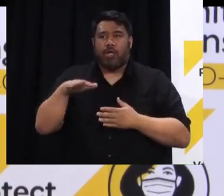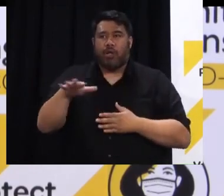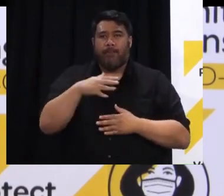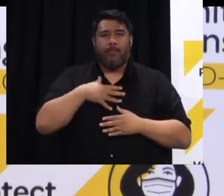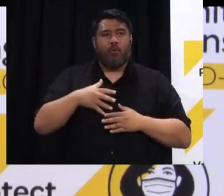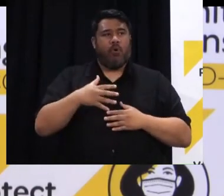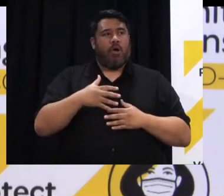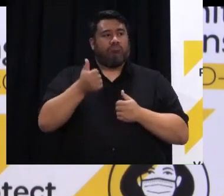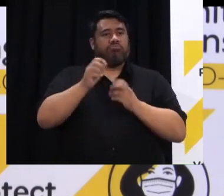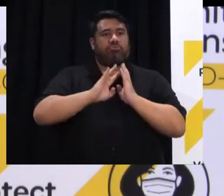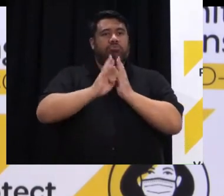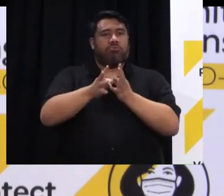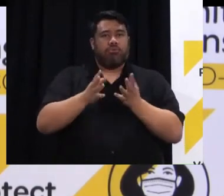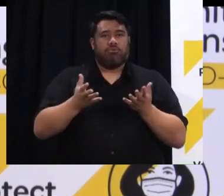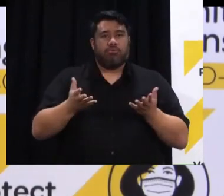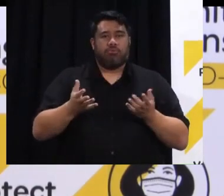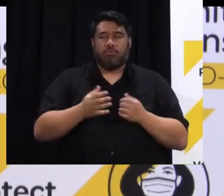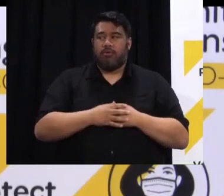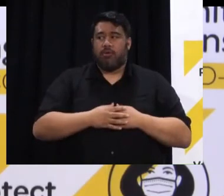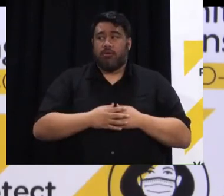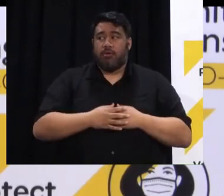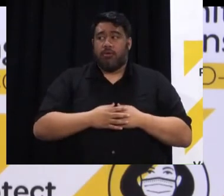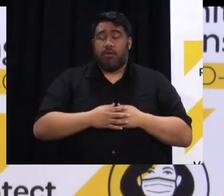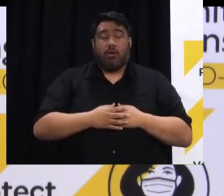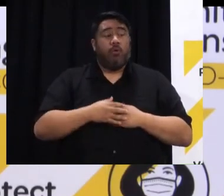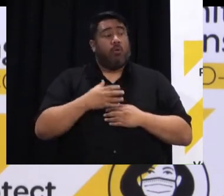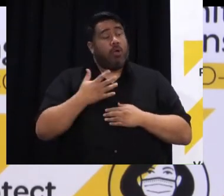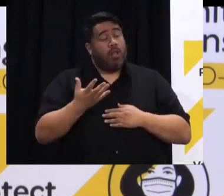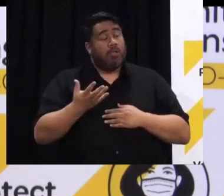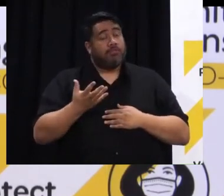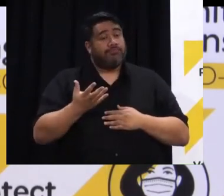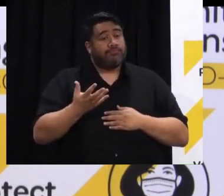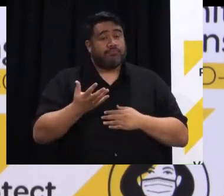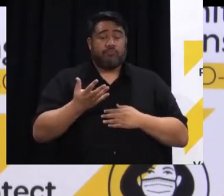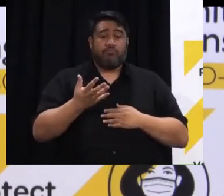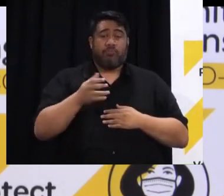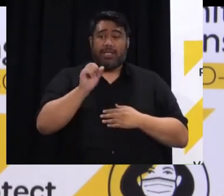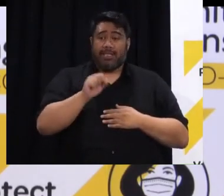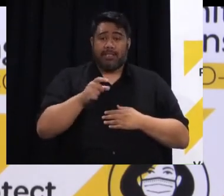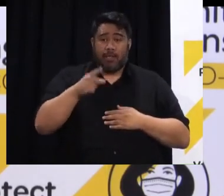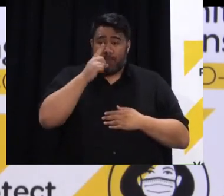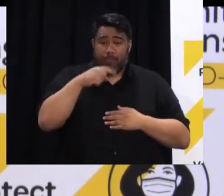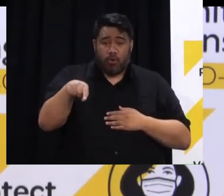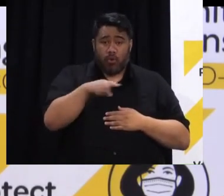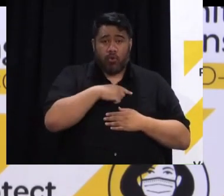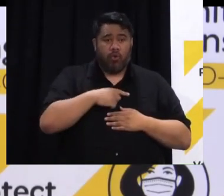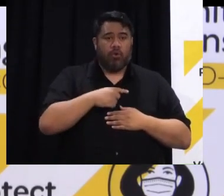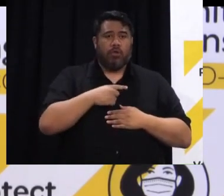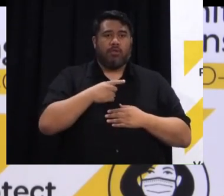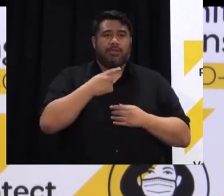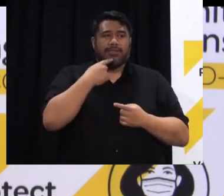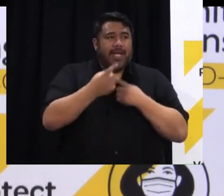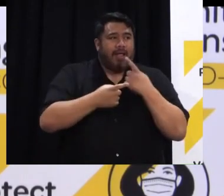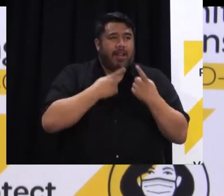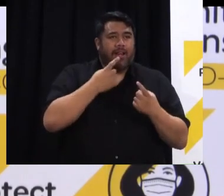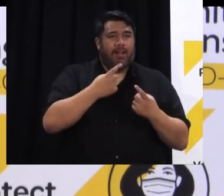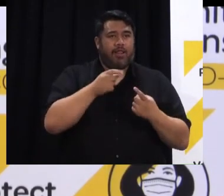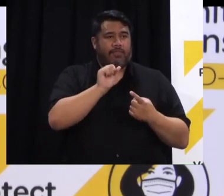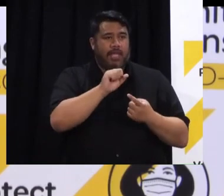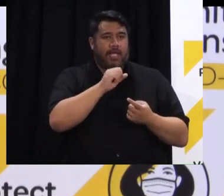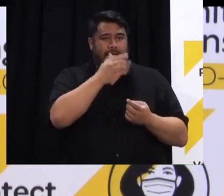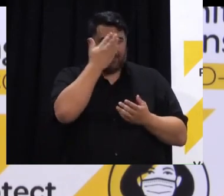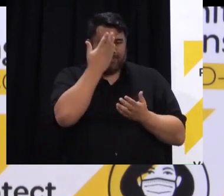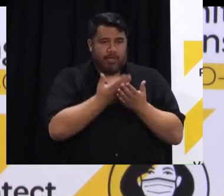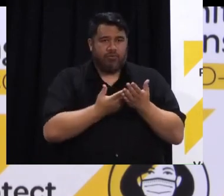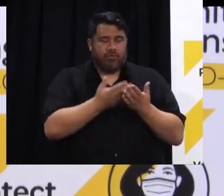and actually the more willingness that we have from everyone to talk about their experience with COVID you know it's one thing